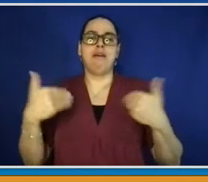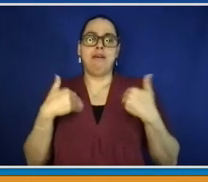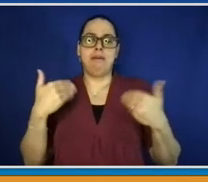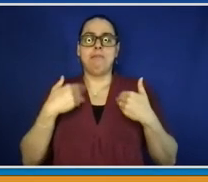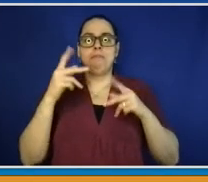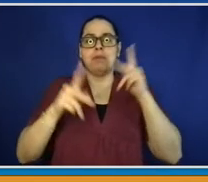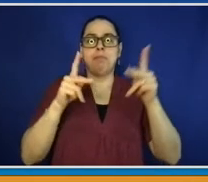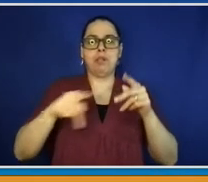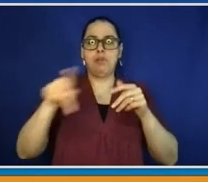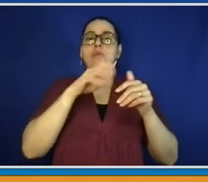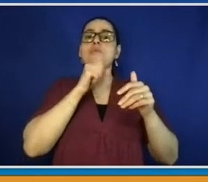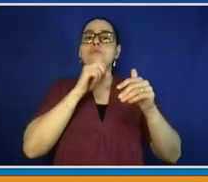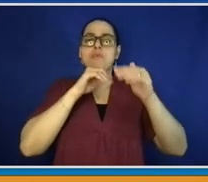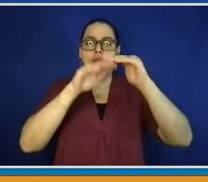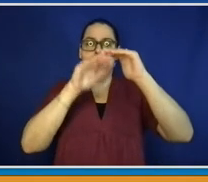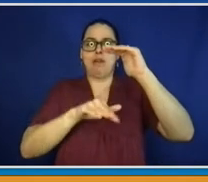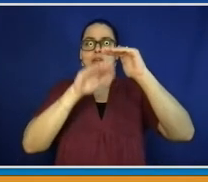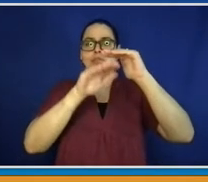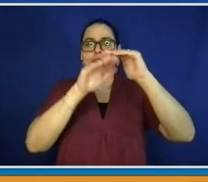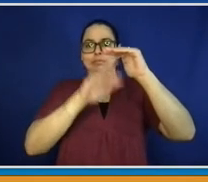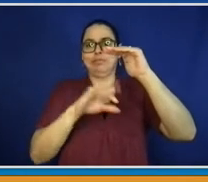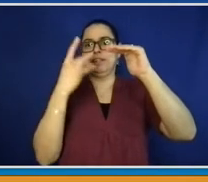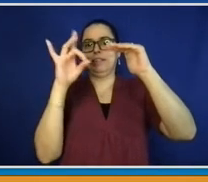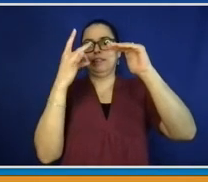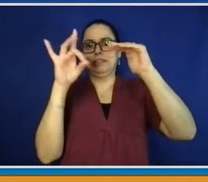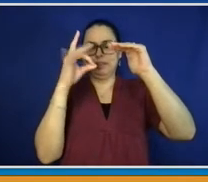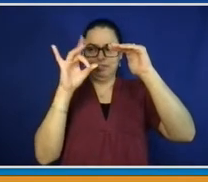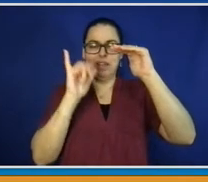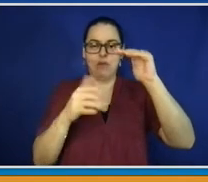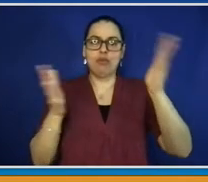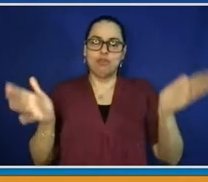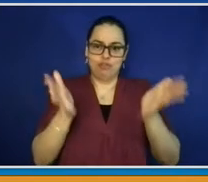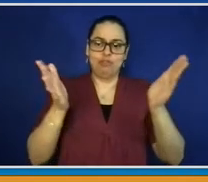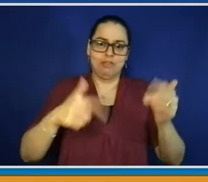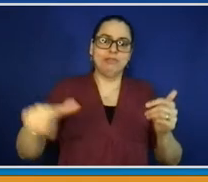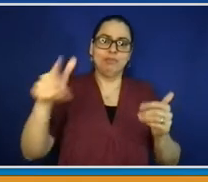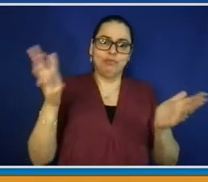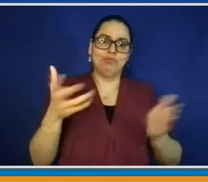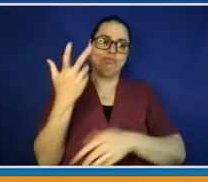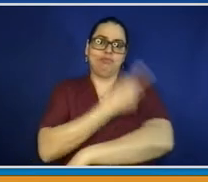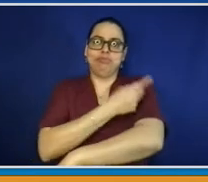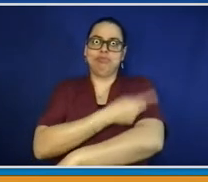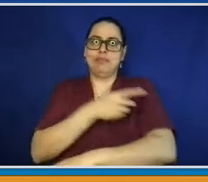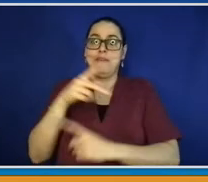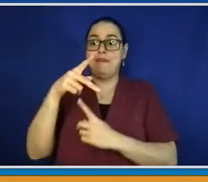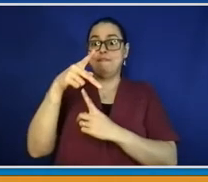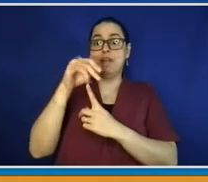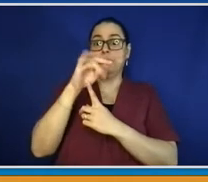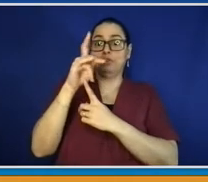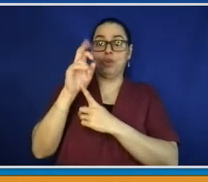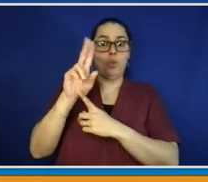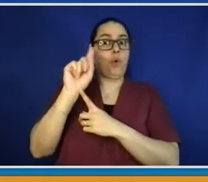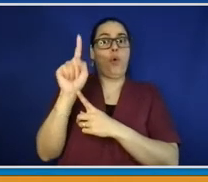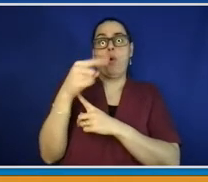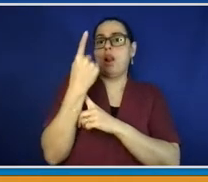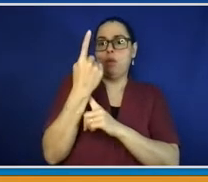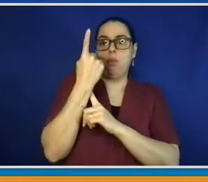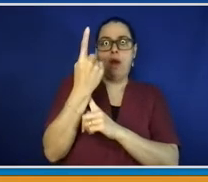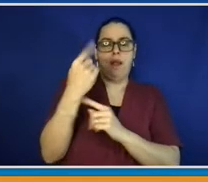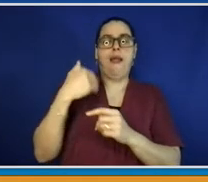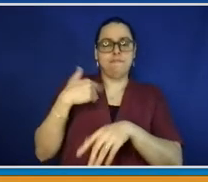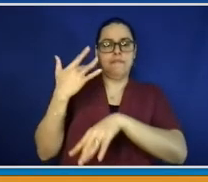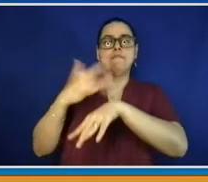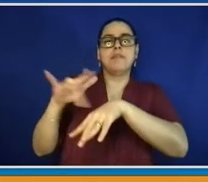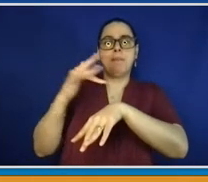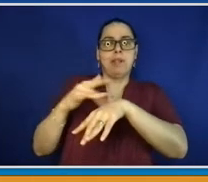weeks have been eligible for those 12 to 16. Other vaccines are awaiting FDA approval, and those come down the line will be there. But we